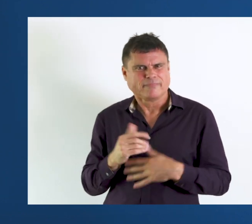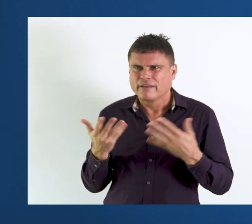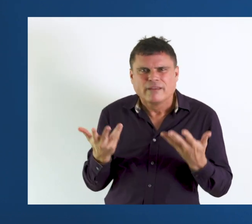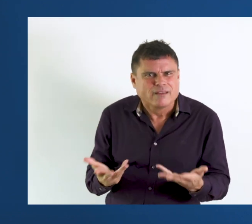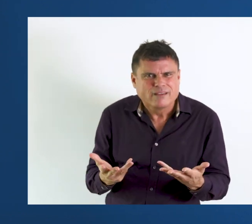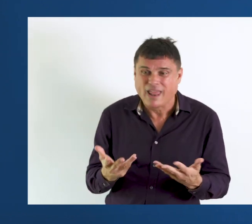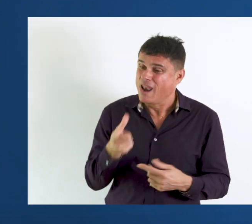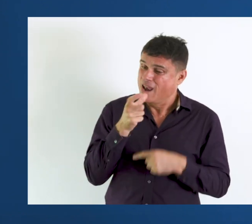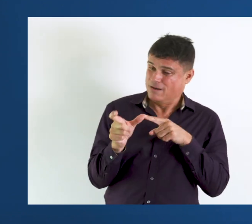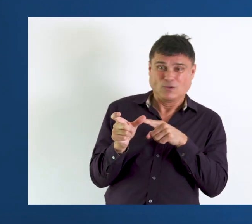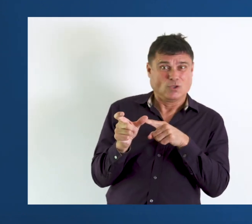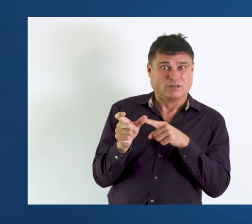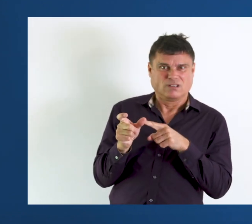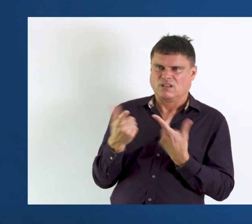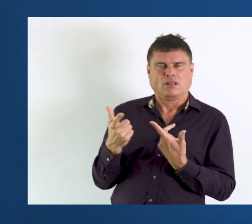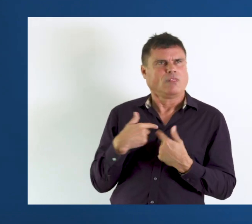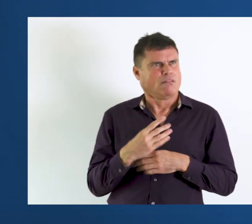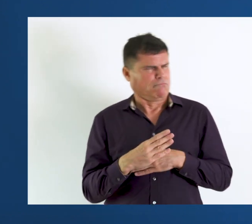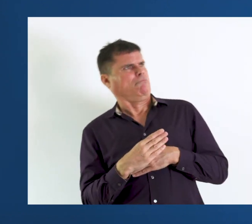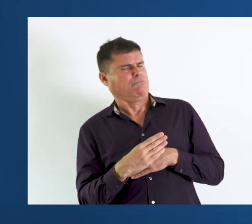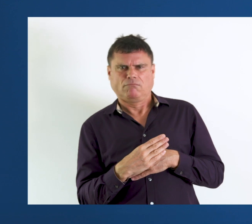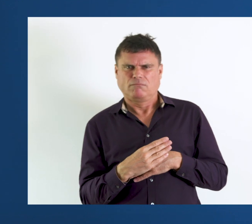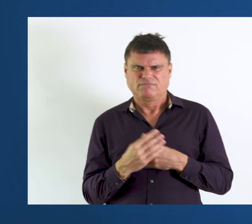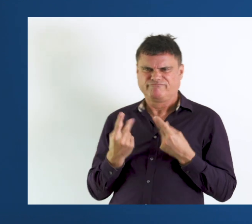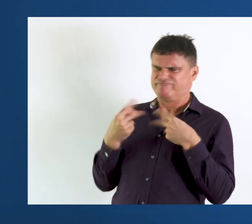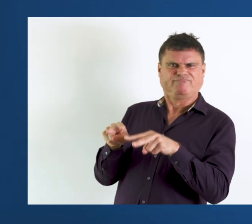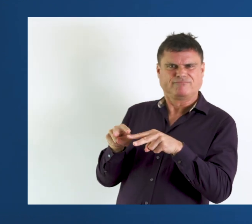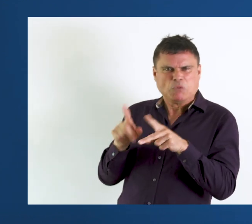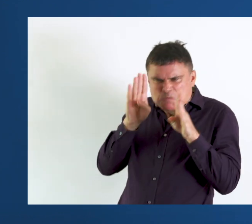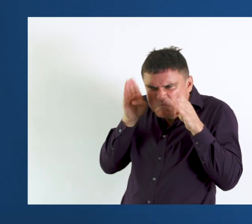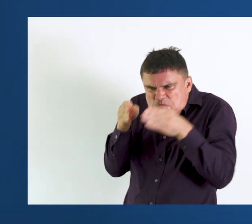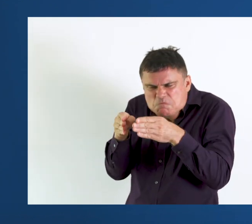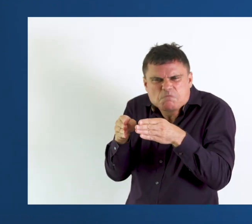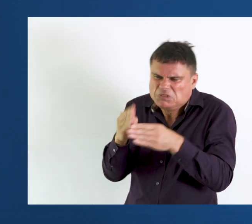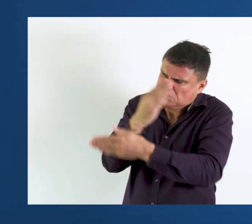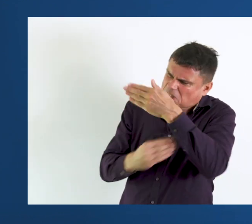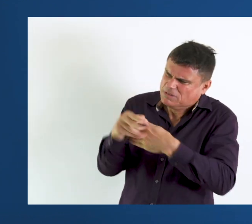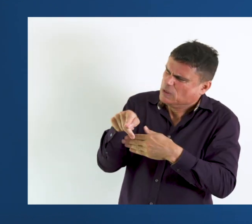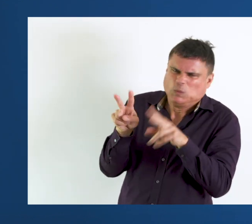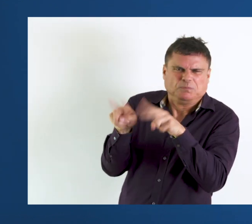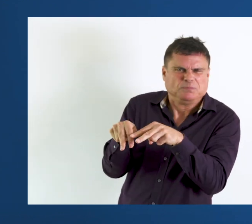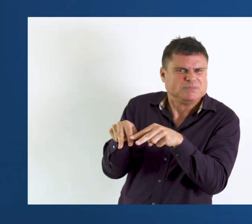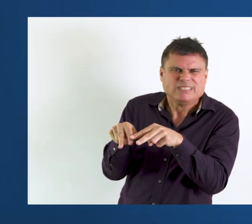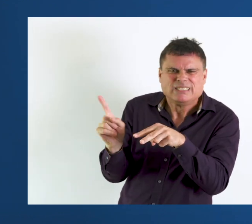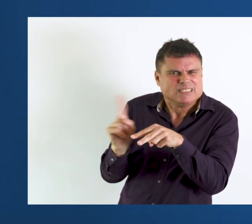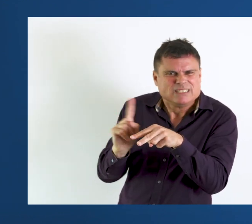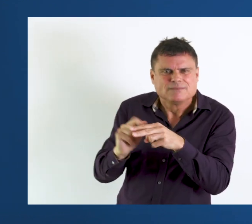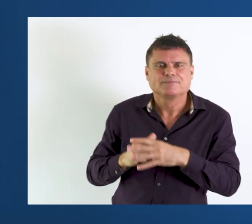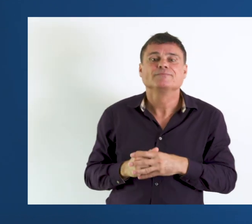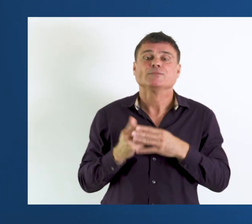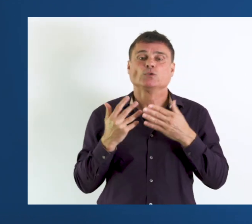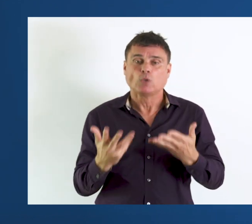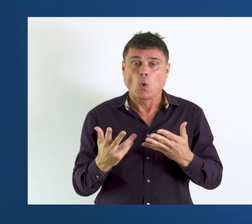again, a very offensive language and a very narrow definition of disability, the problem with this question